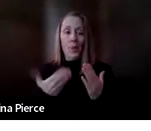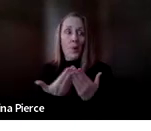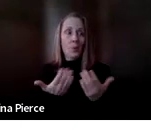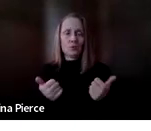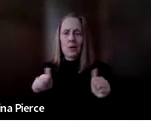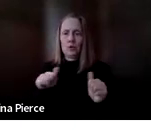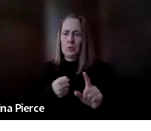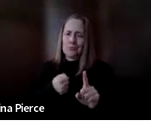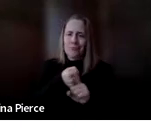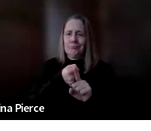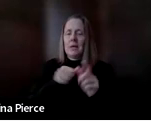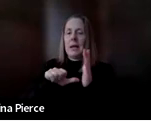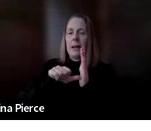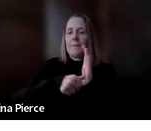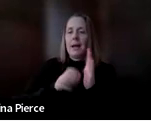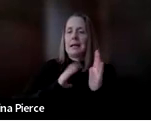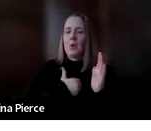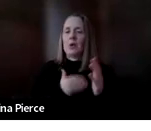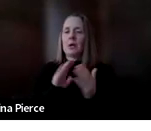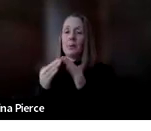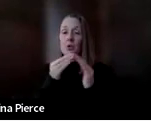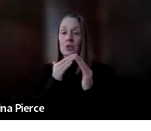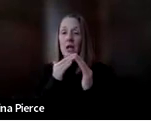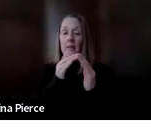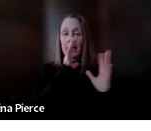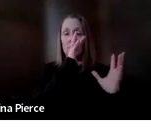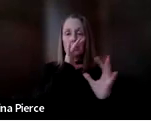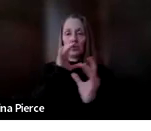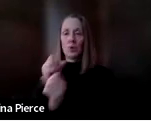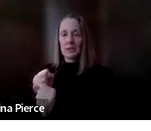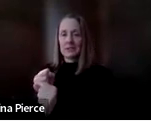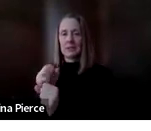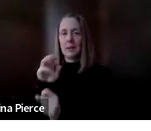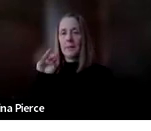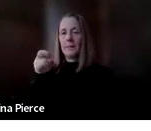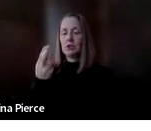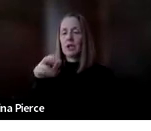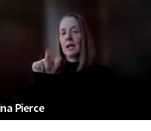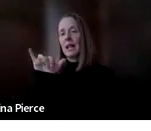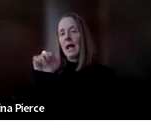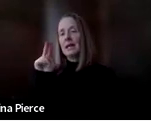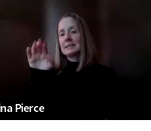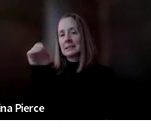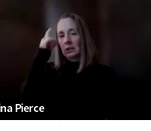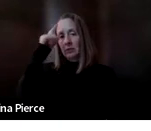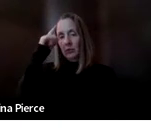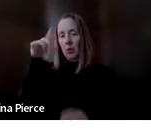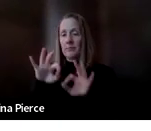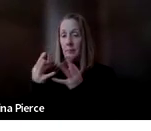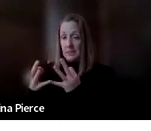impact in our communities and that's what drew us to Michigan Alliance for Families. So I personally had been running an AAC social club